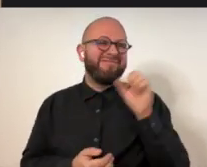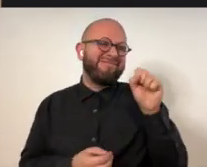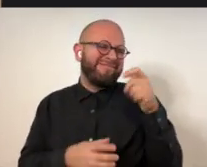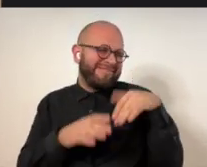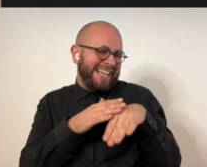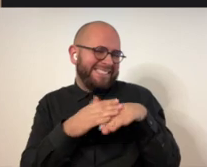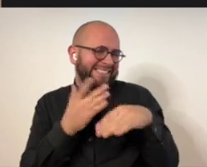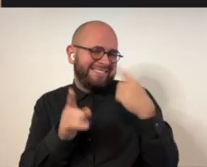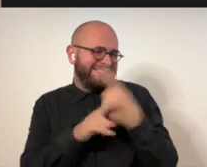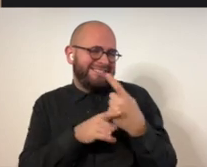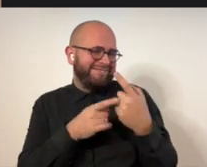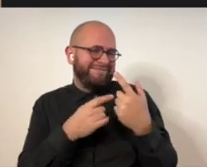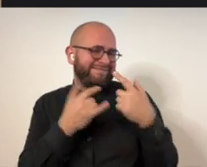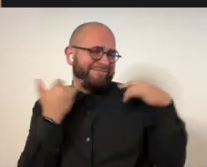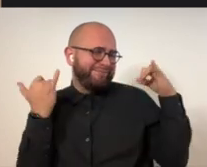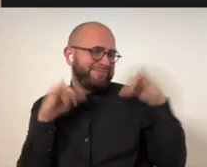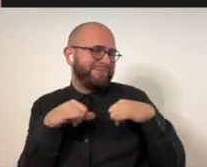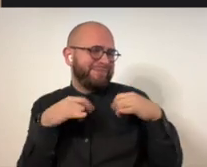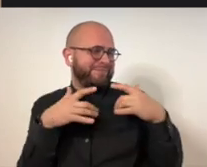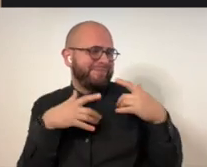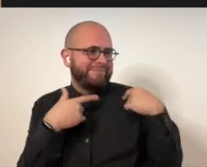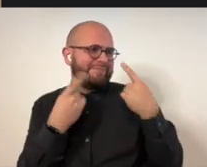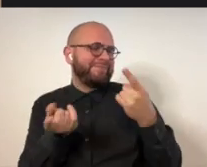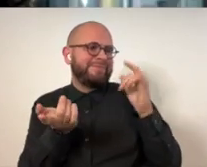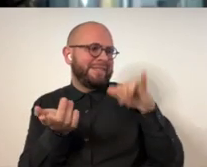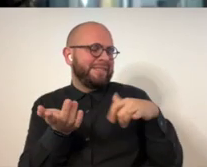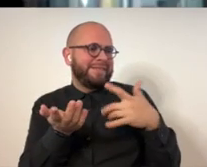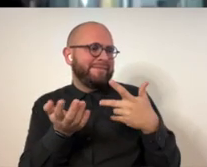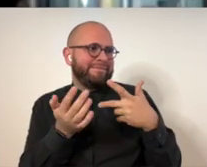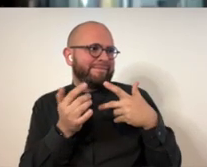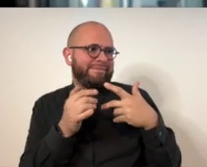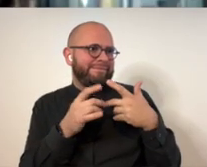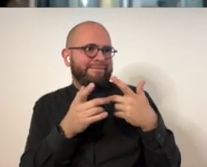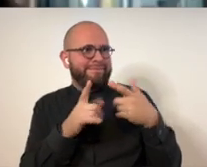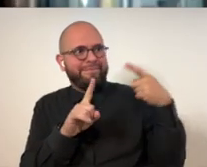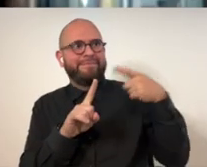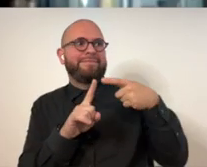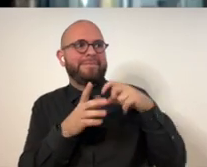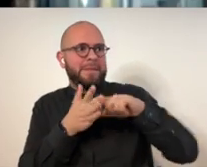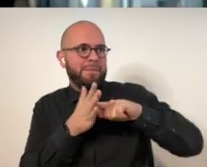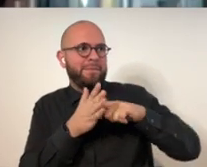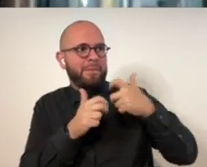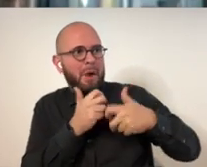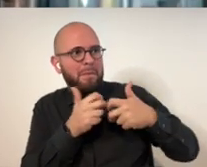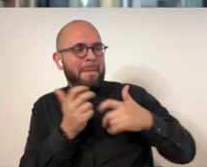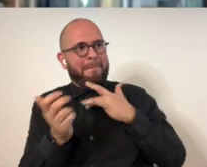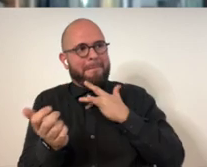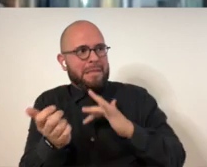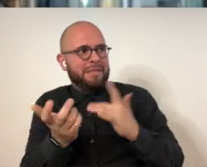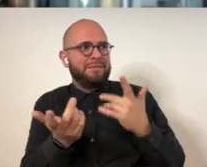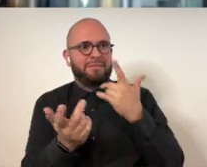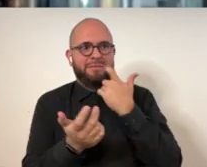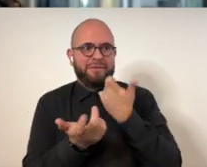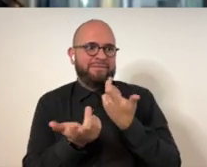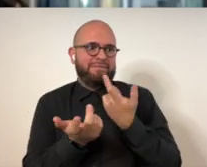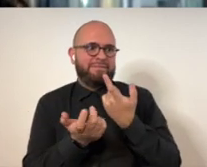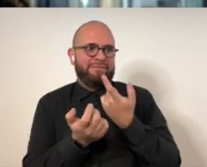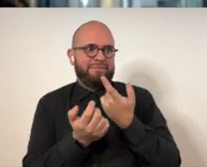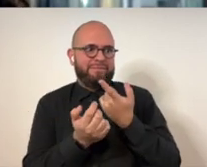places. Um, so. Yeah. Access, I think as always is really the key problem